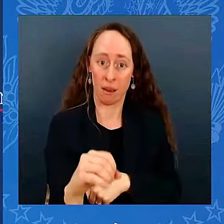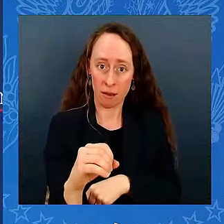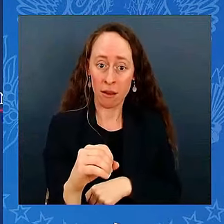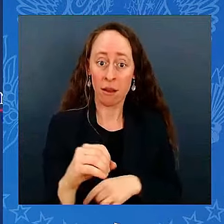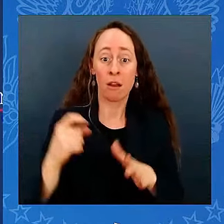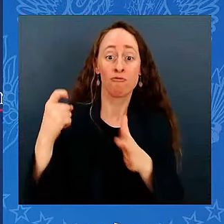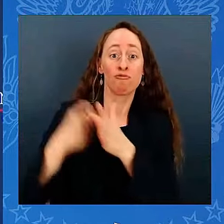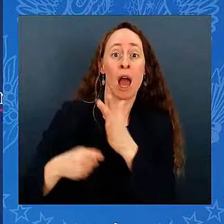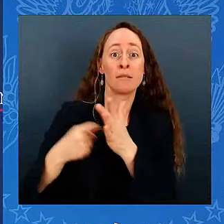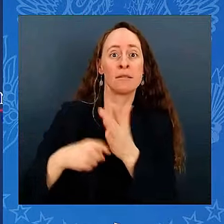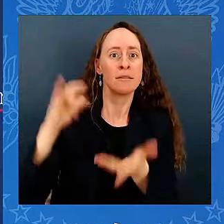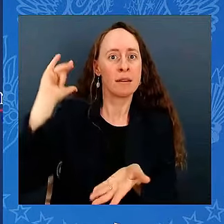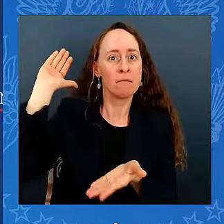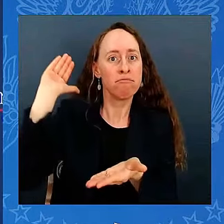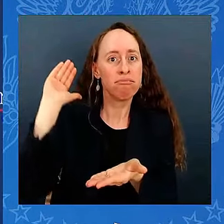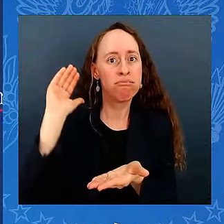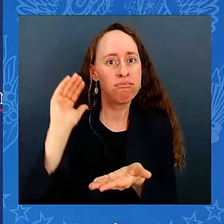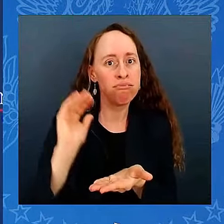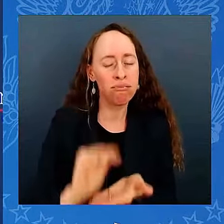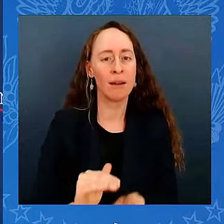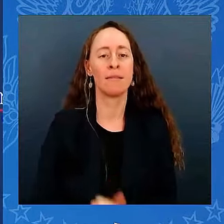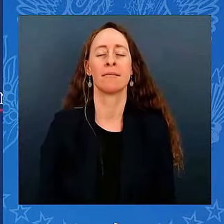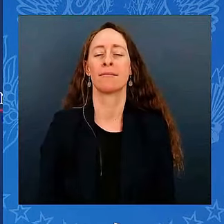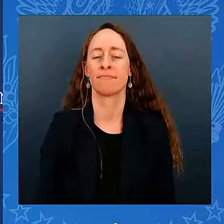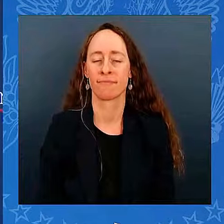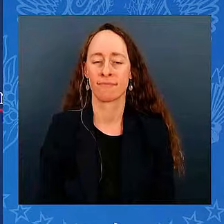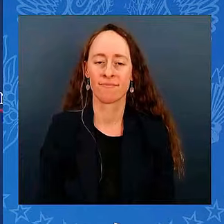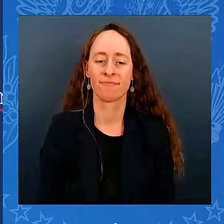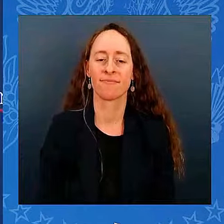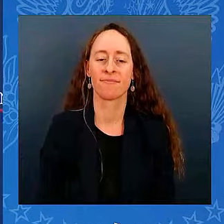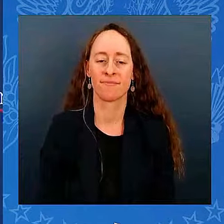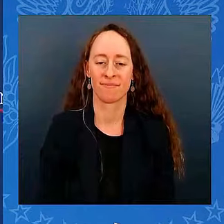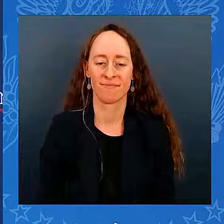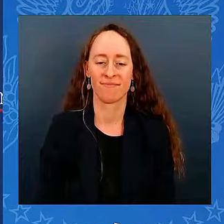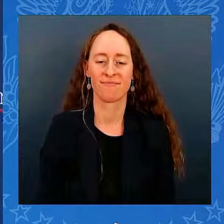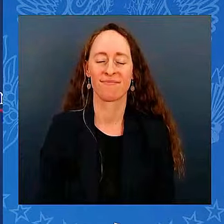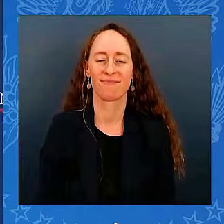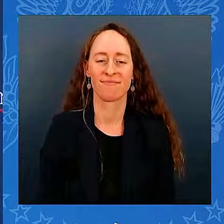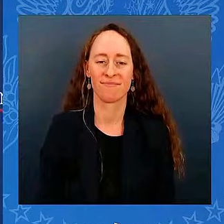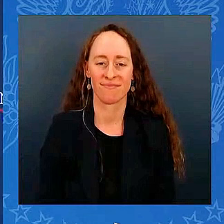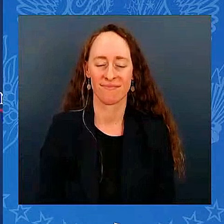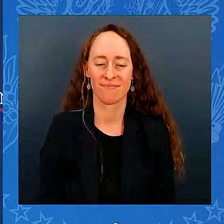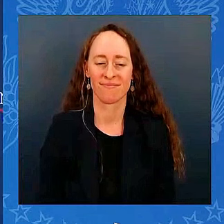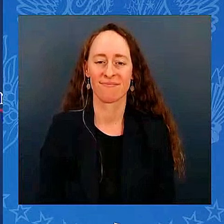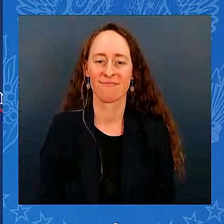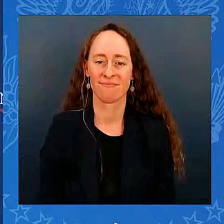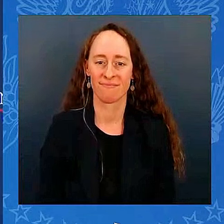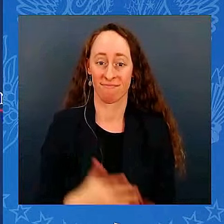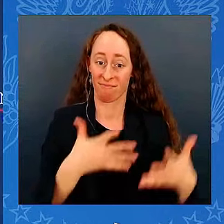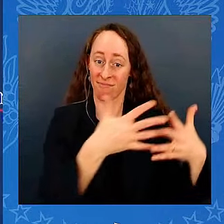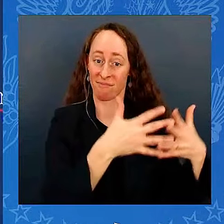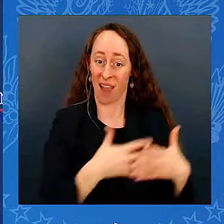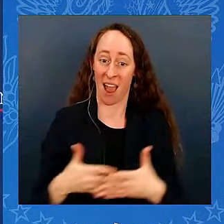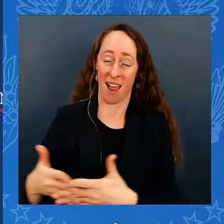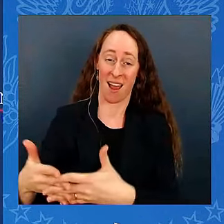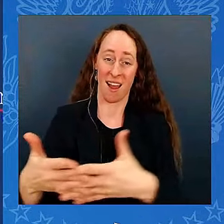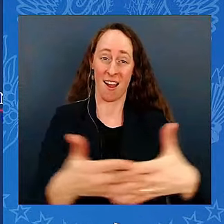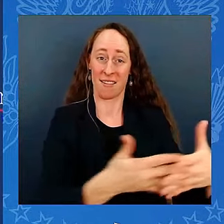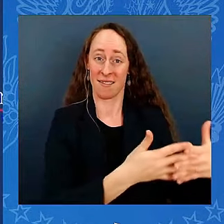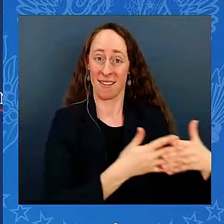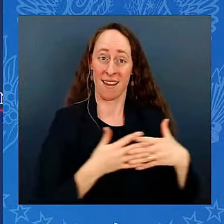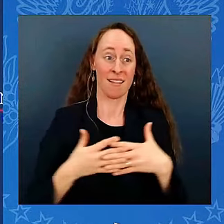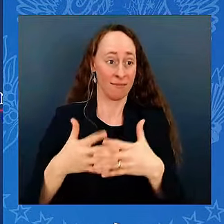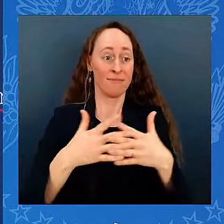American households came out of the crisis. American households with stronger balance sheets,